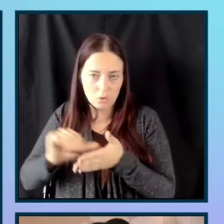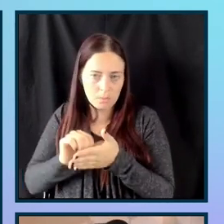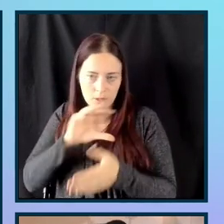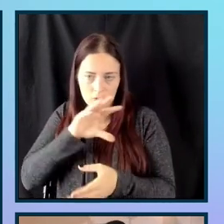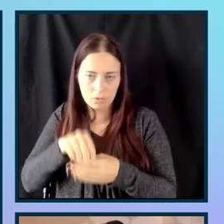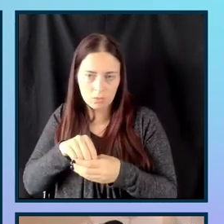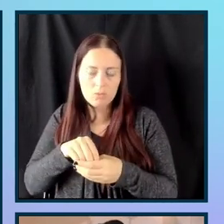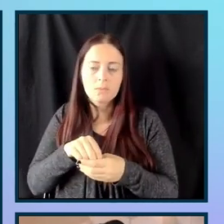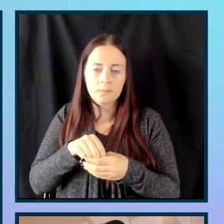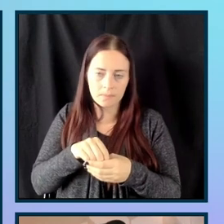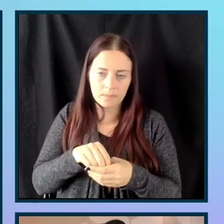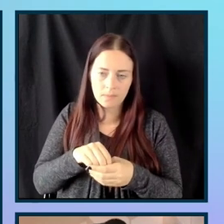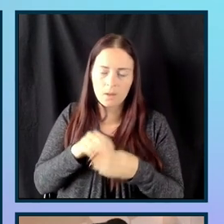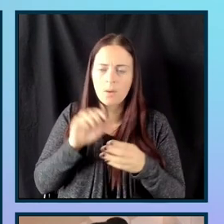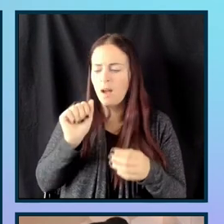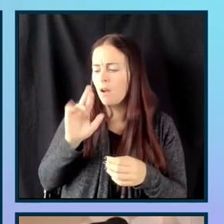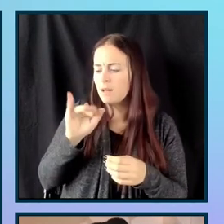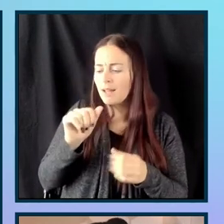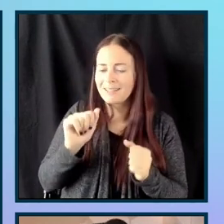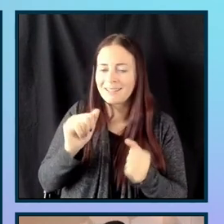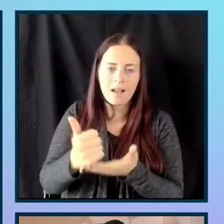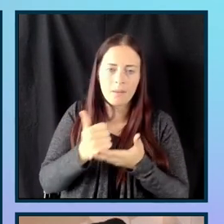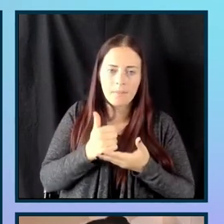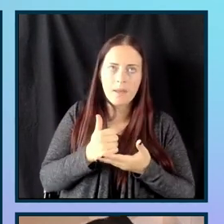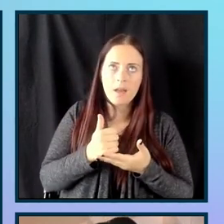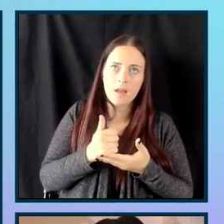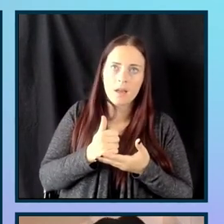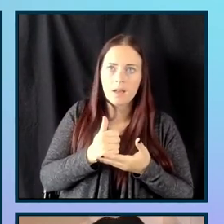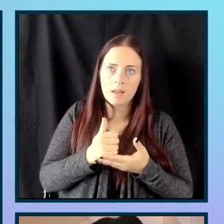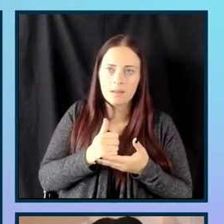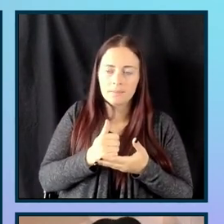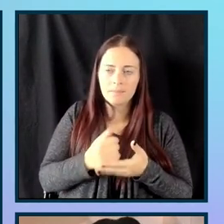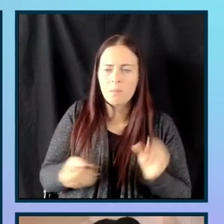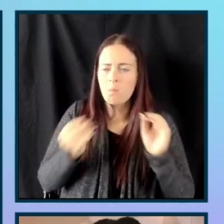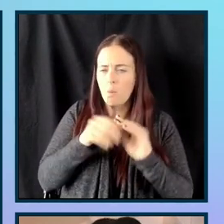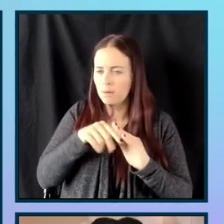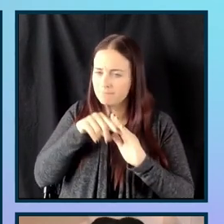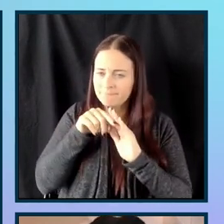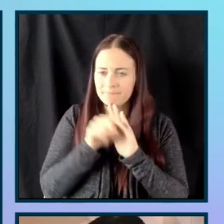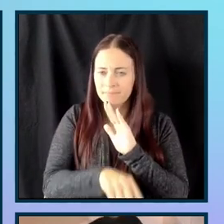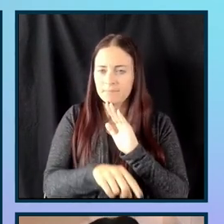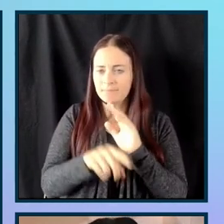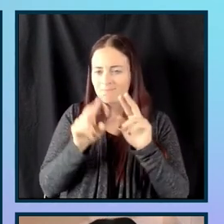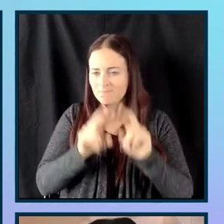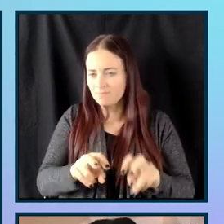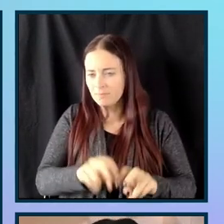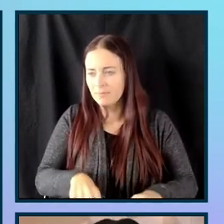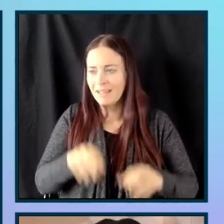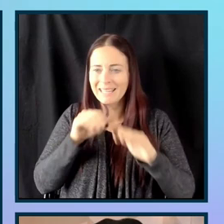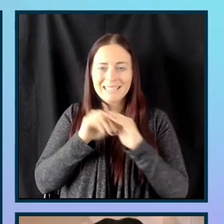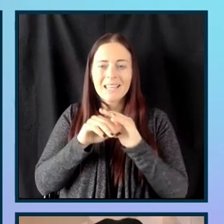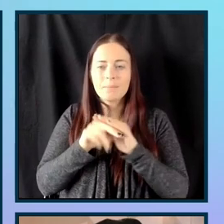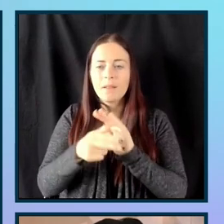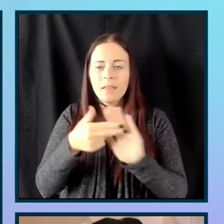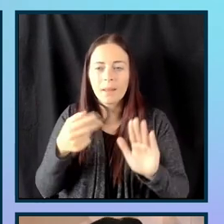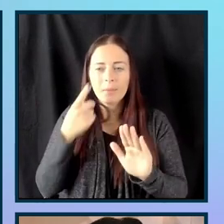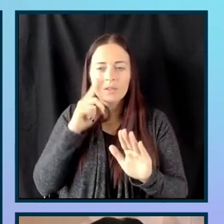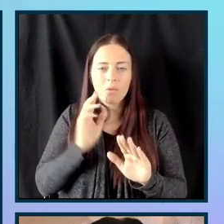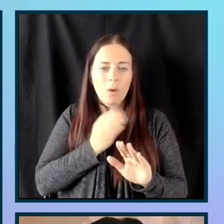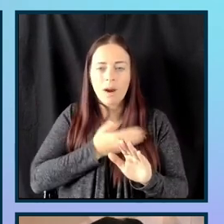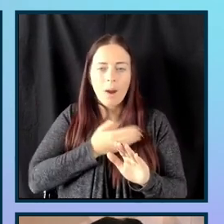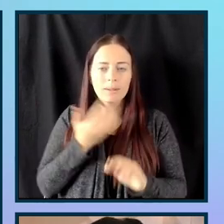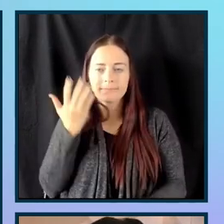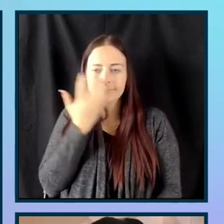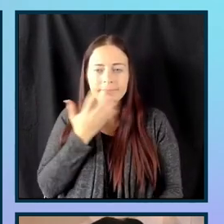help us add certain specific or kind of dive deeper into the accessible names that we can give our elements. So, let's